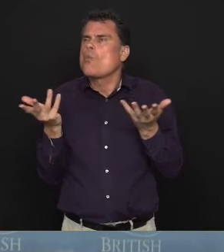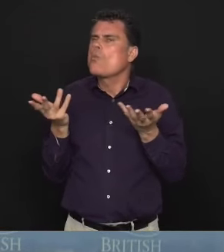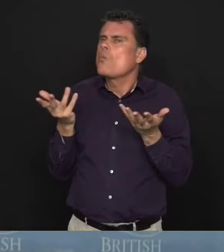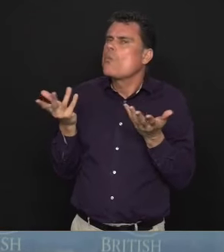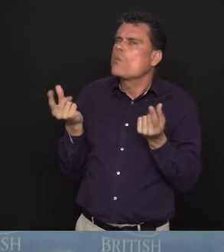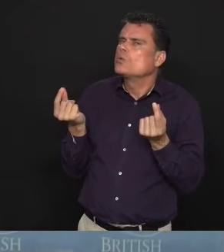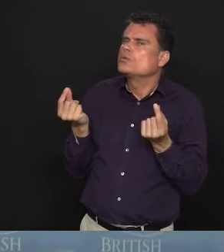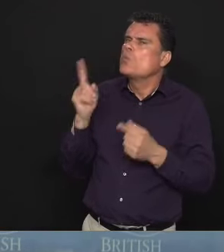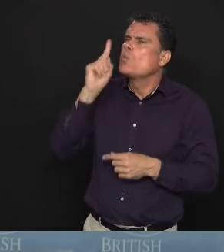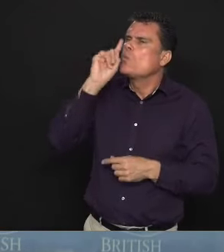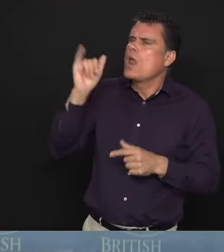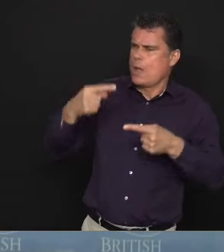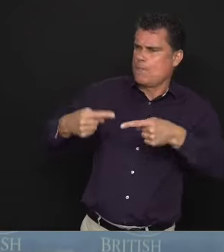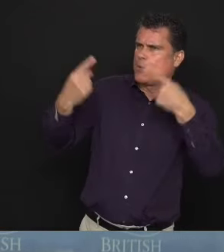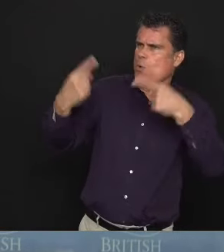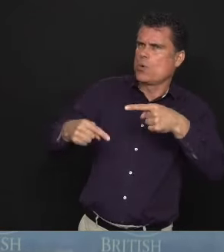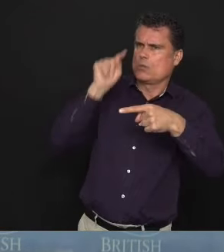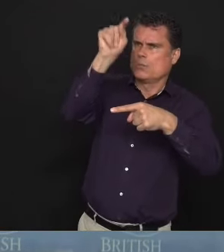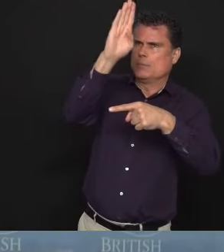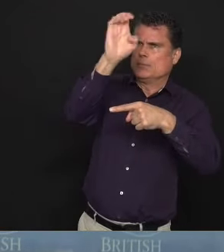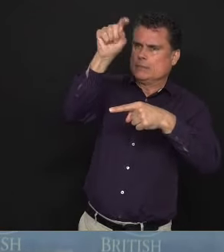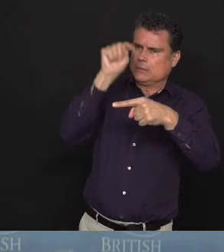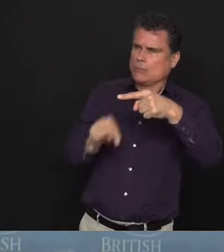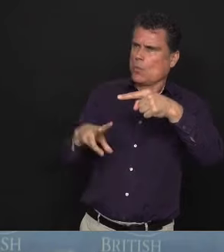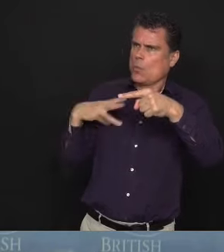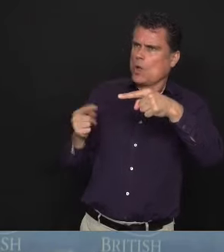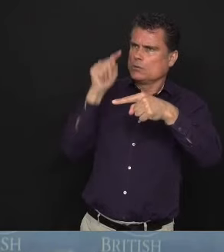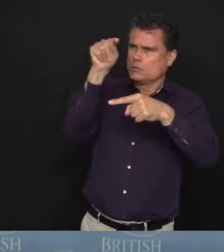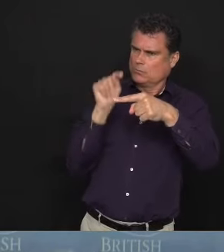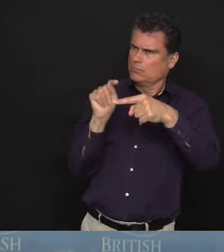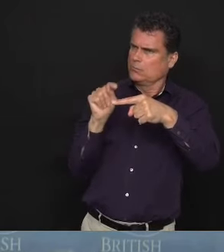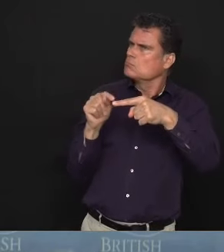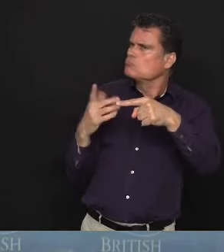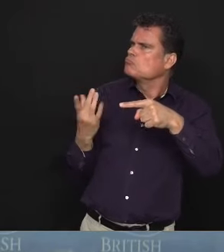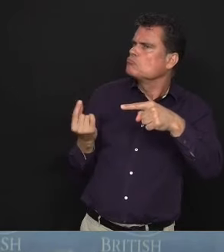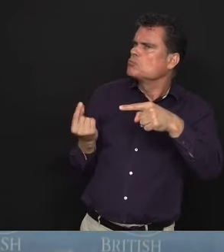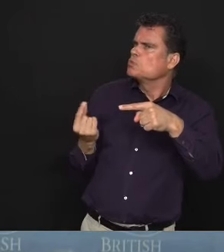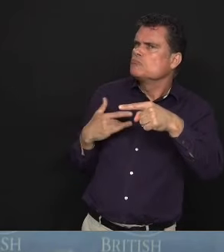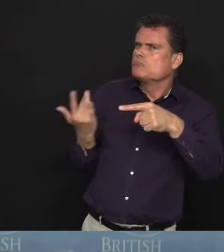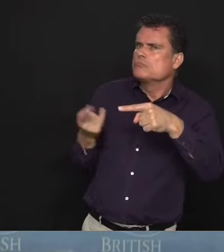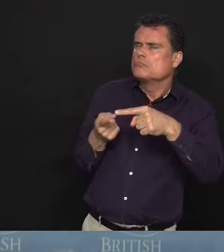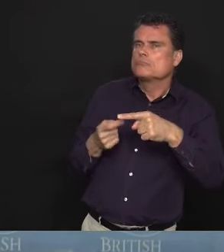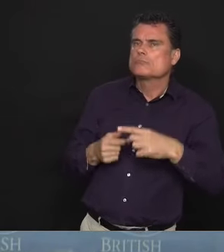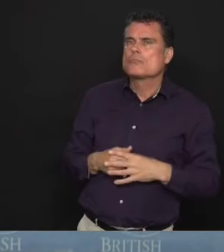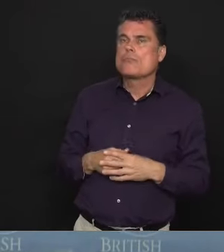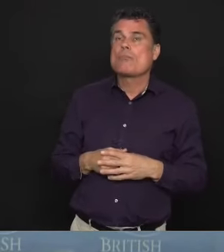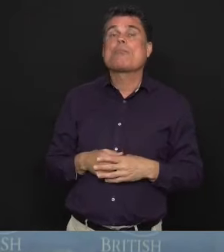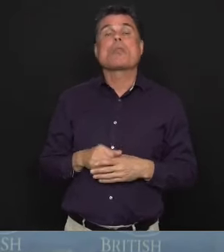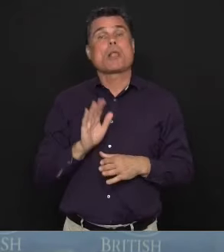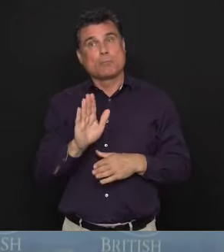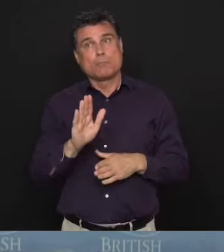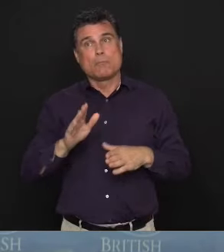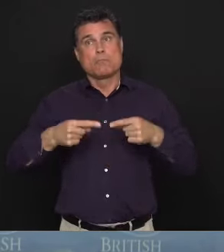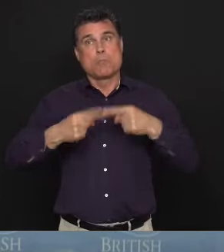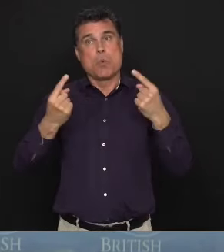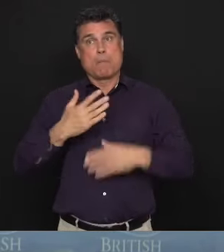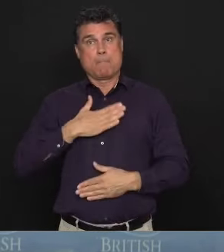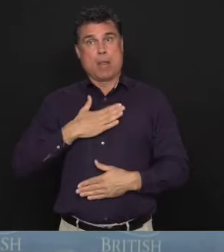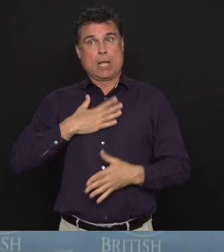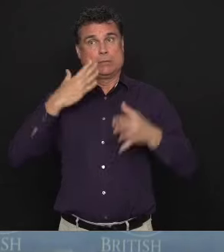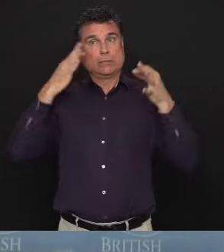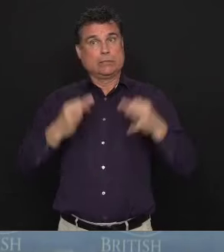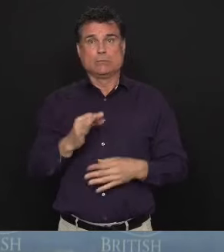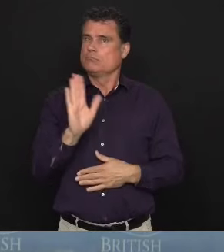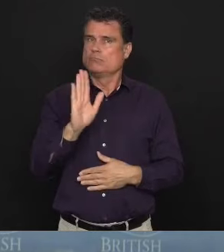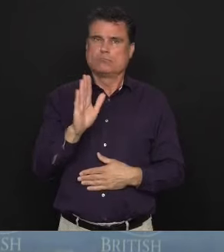Well, first off, when it comes to the opening of the border, that is something that is decided by the federal government. And the